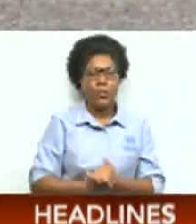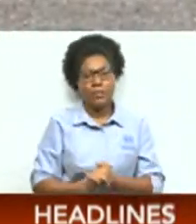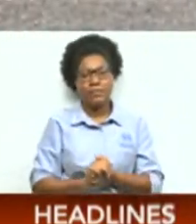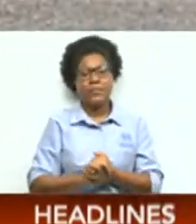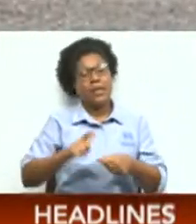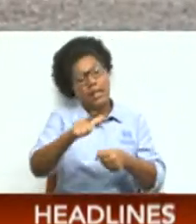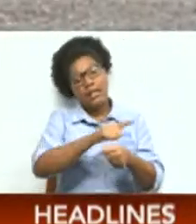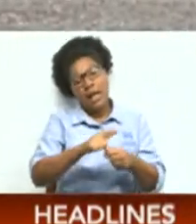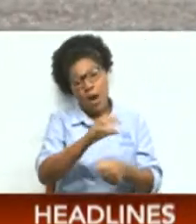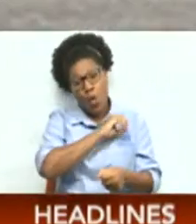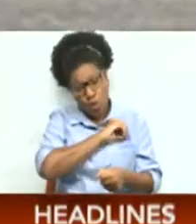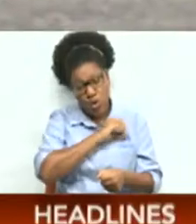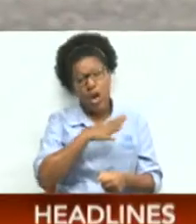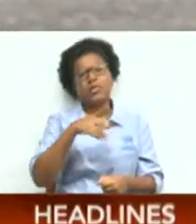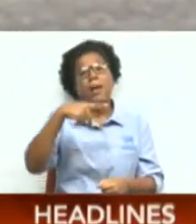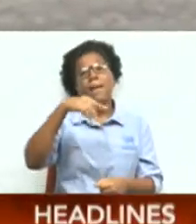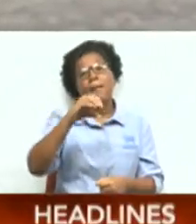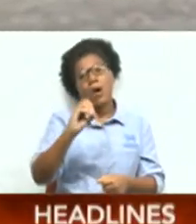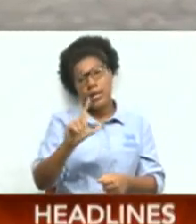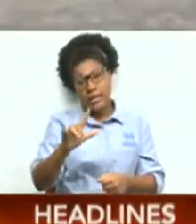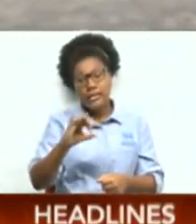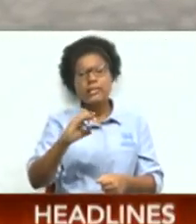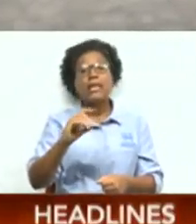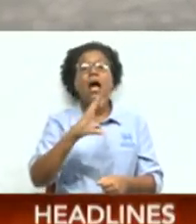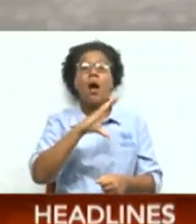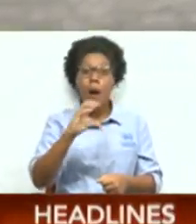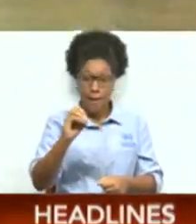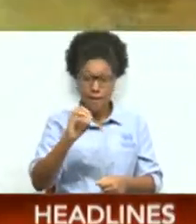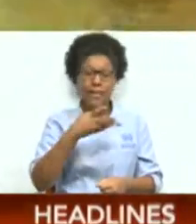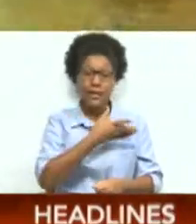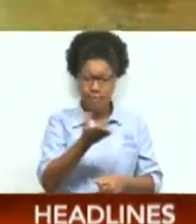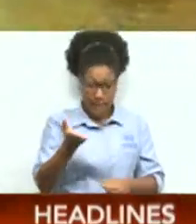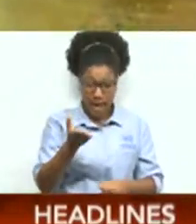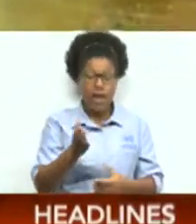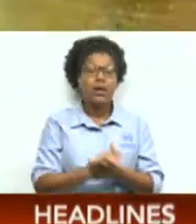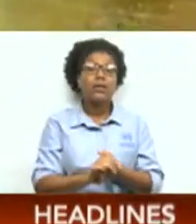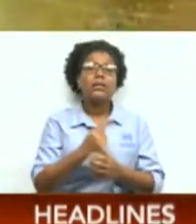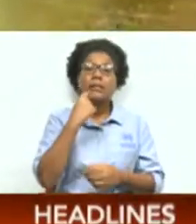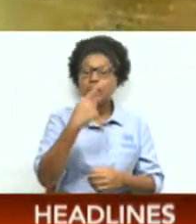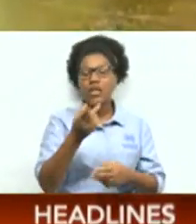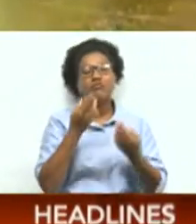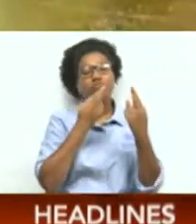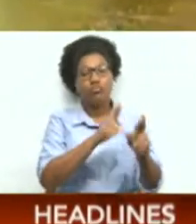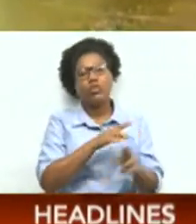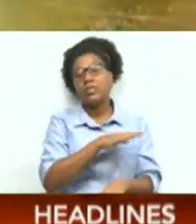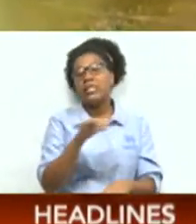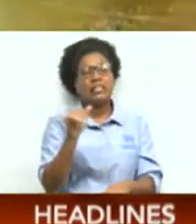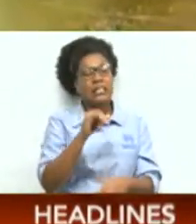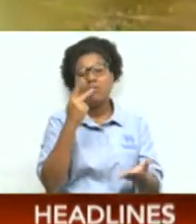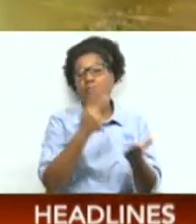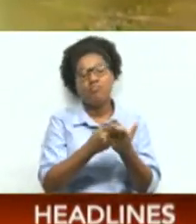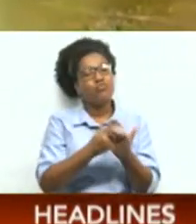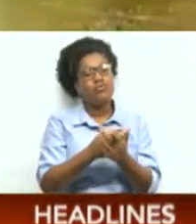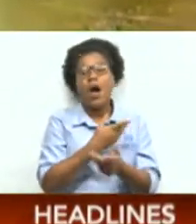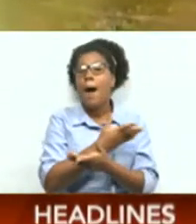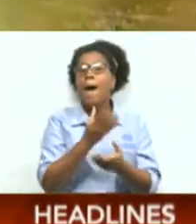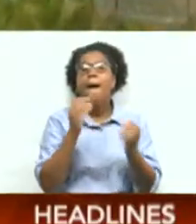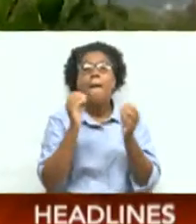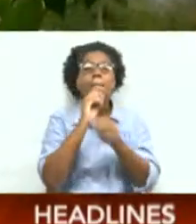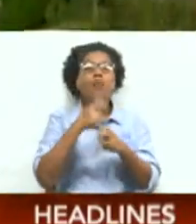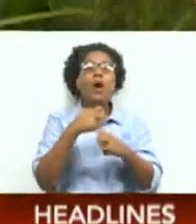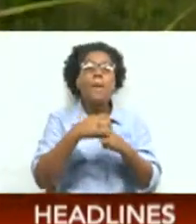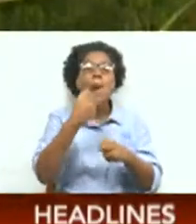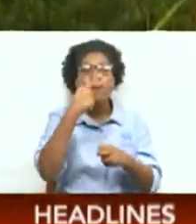at Policy Consultant Limited's Ocean View Development in Claxton Bay also reported facing approval issues for more than 15 years.